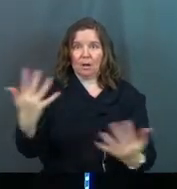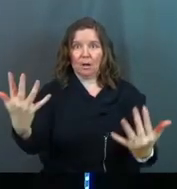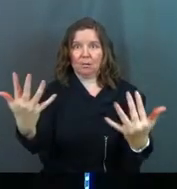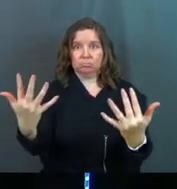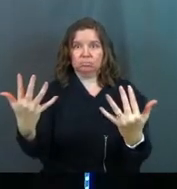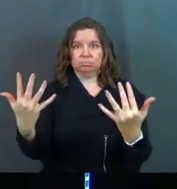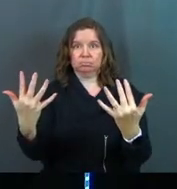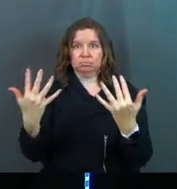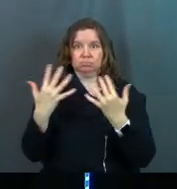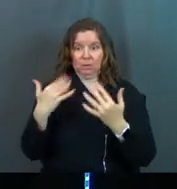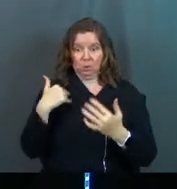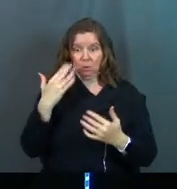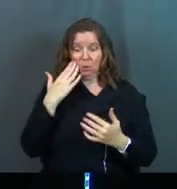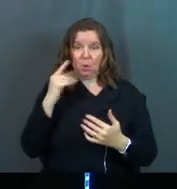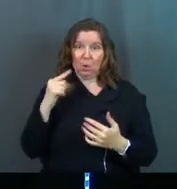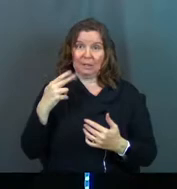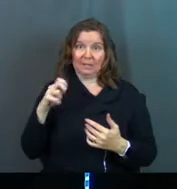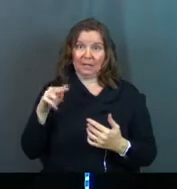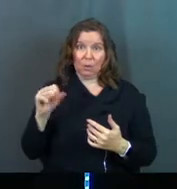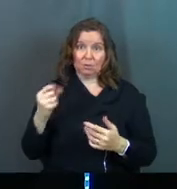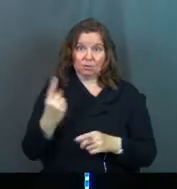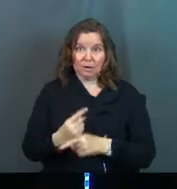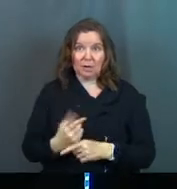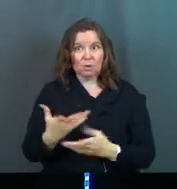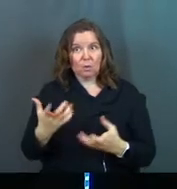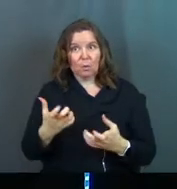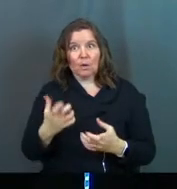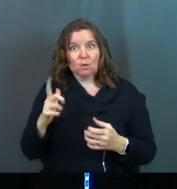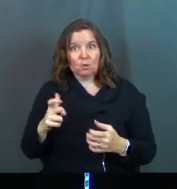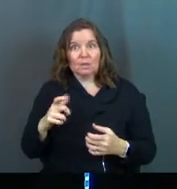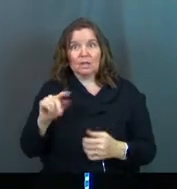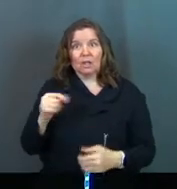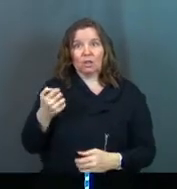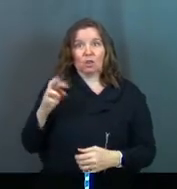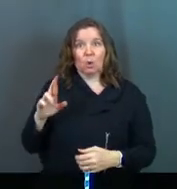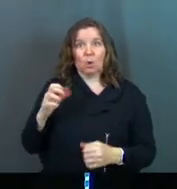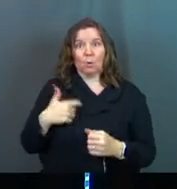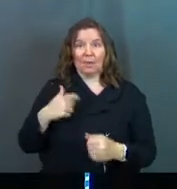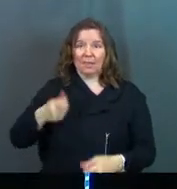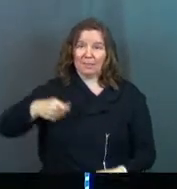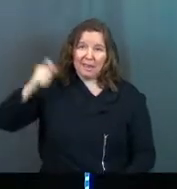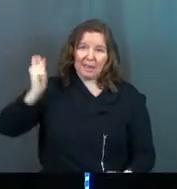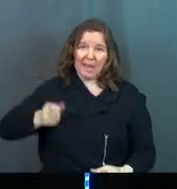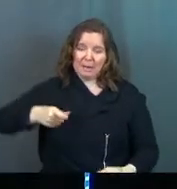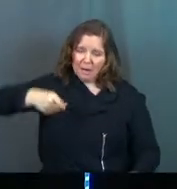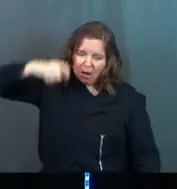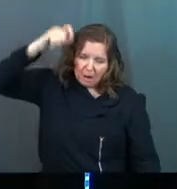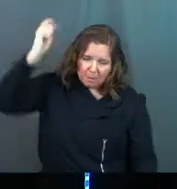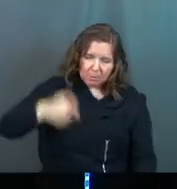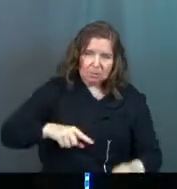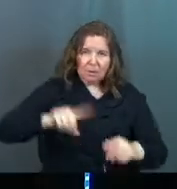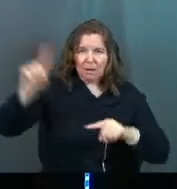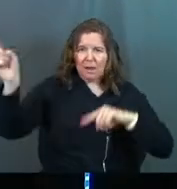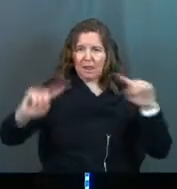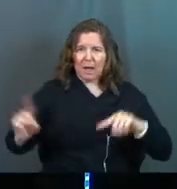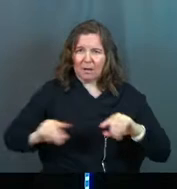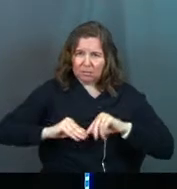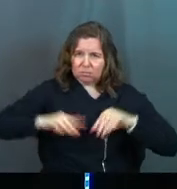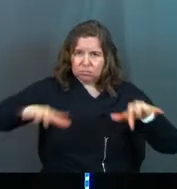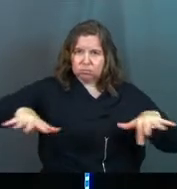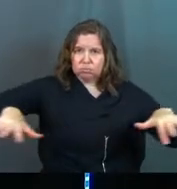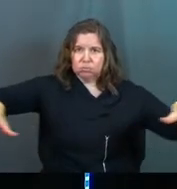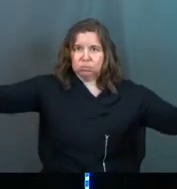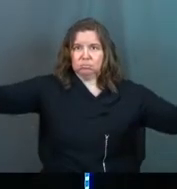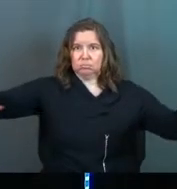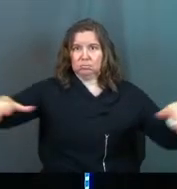thousands coming at you? You know Thanos, right? Like, what you need is Thor with a big hammer, and it's splash damage. That's what you